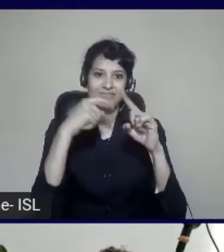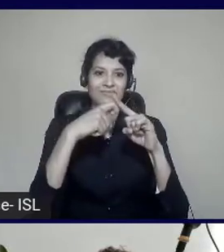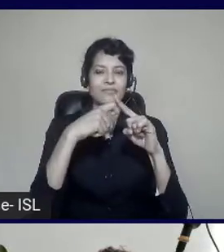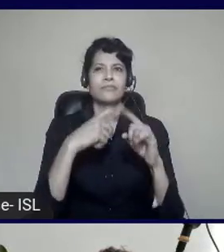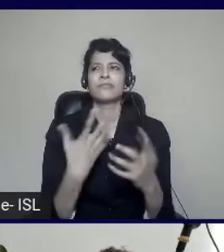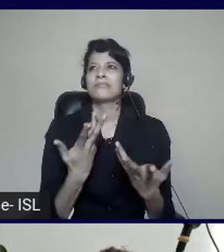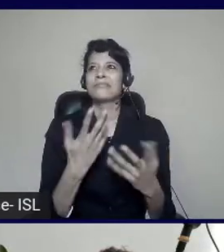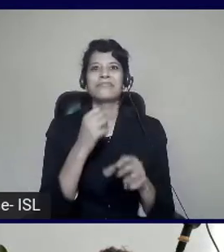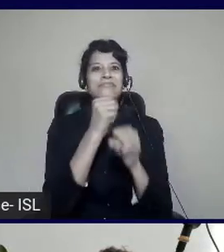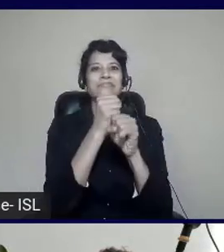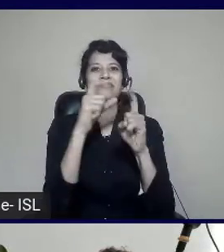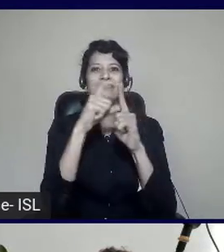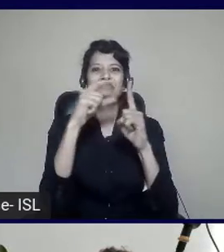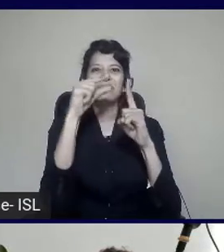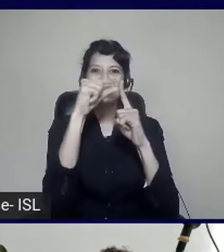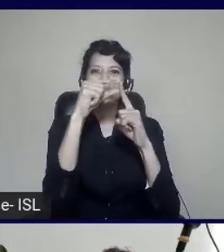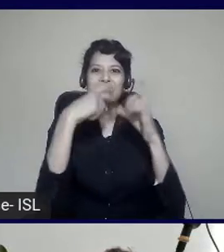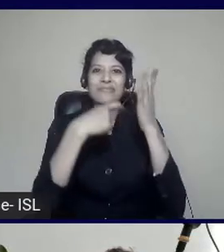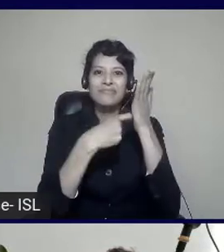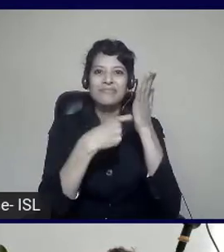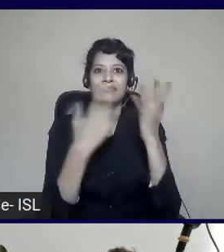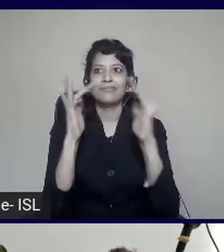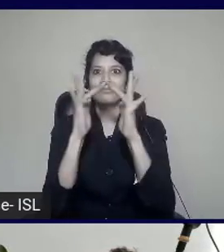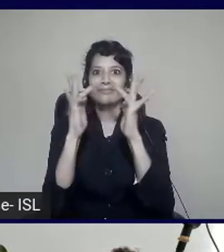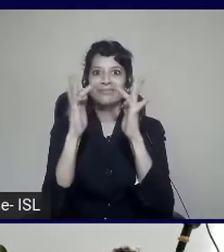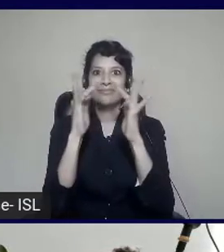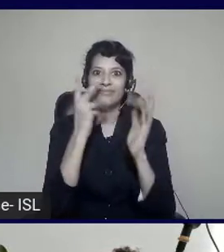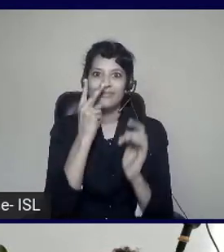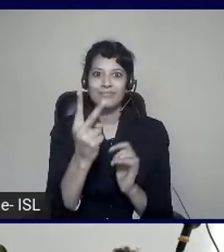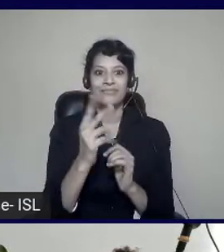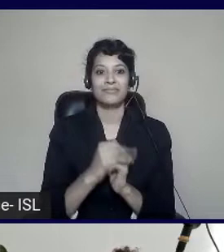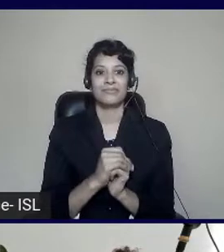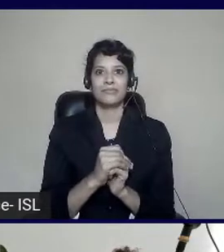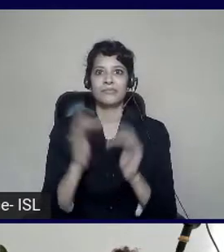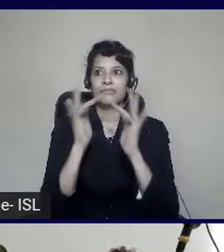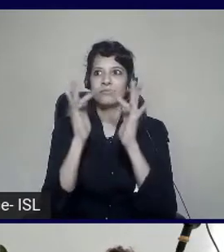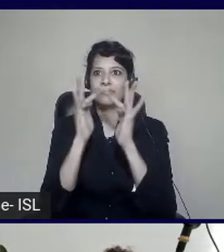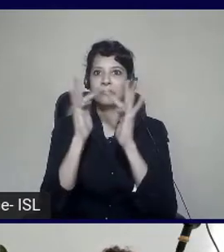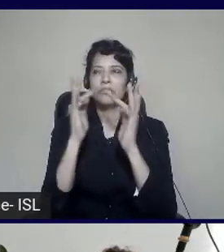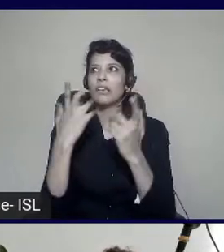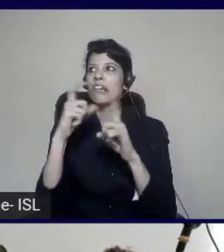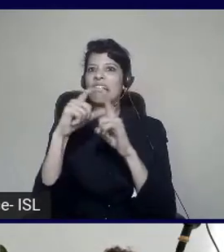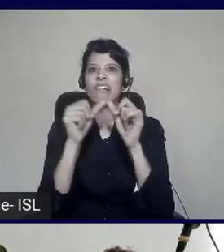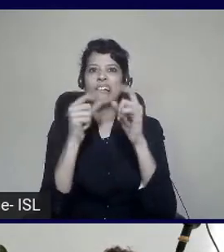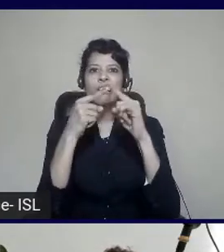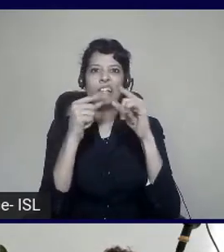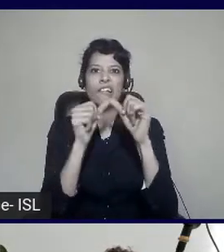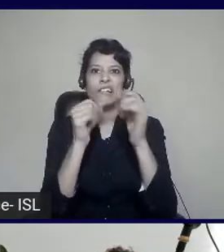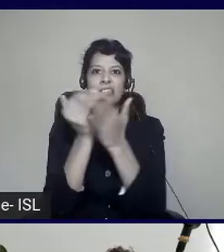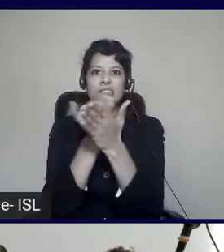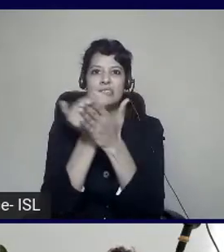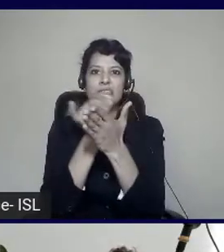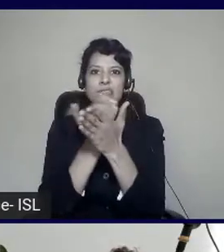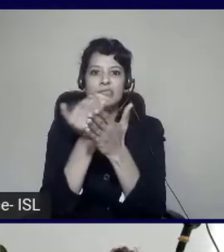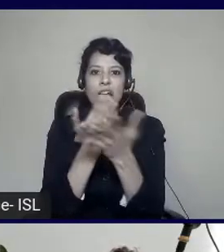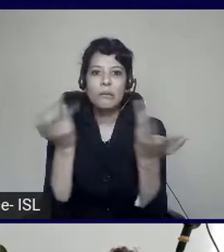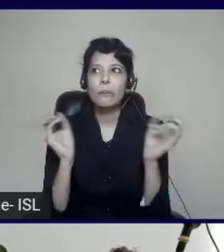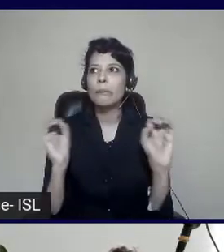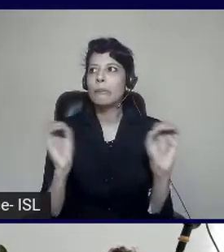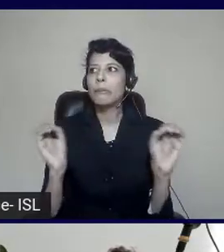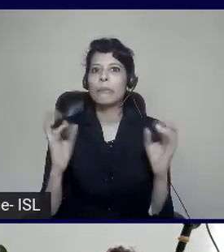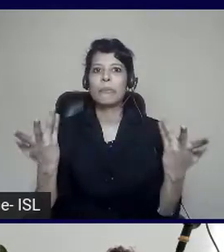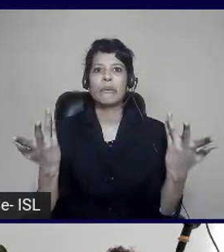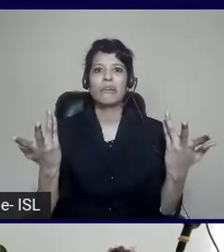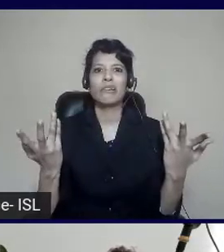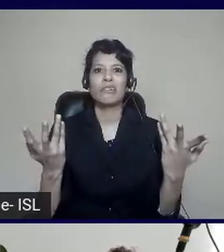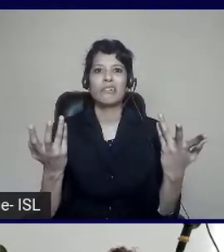Look what it did to the Internet. And suddenly now people realize that they can't store data that they're not allowed to store. So introducing the U.S.